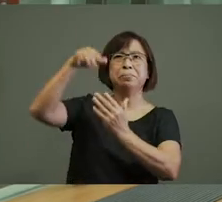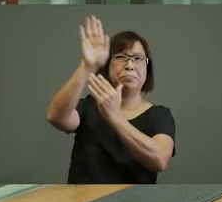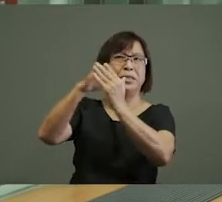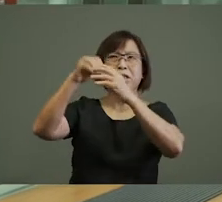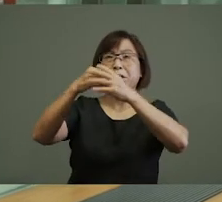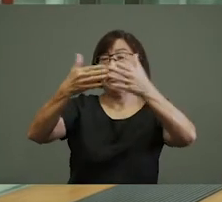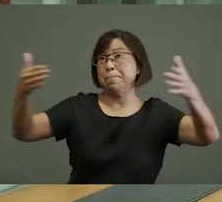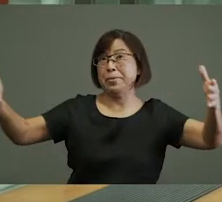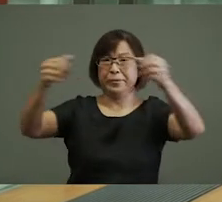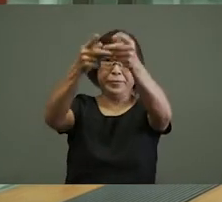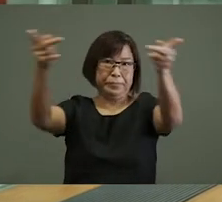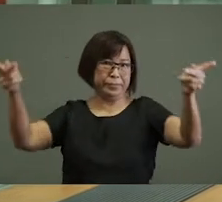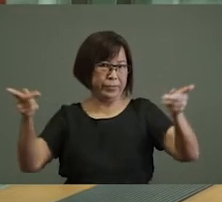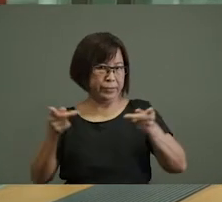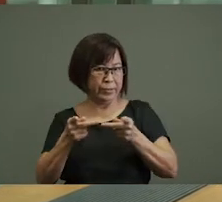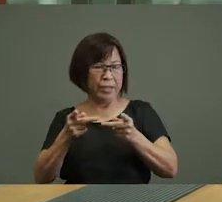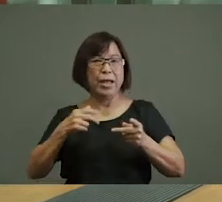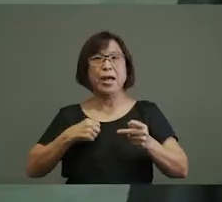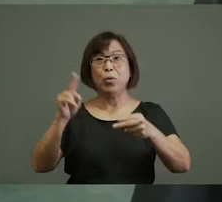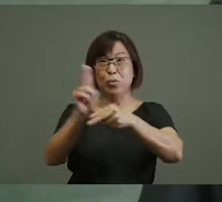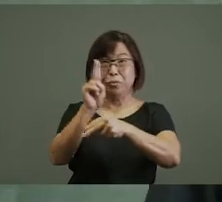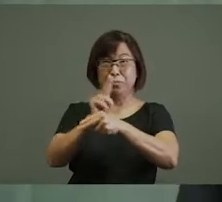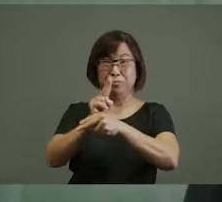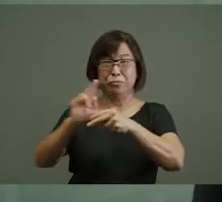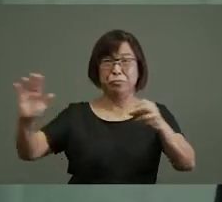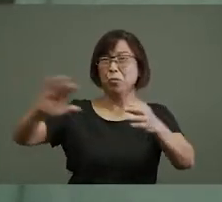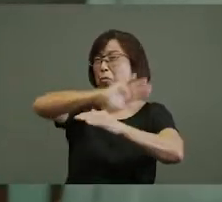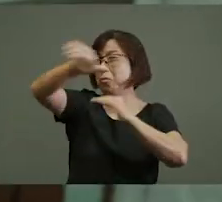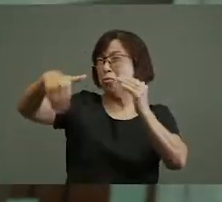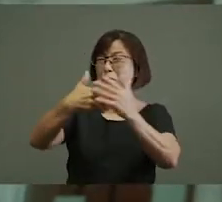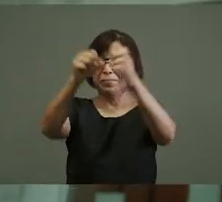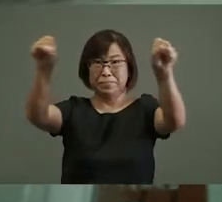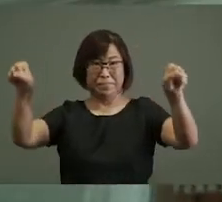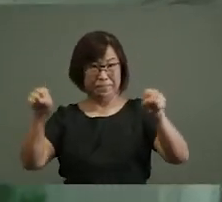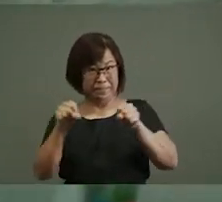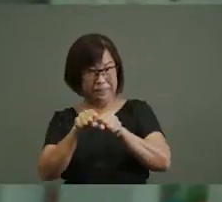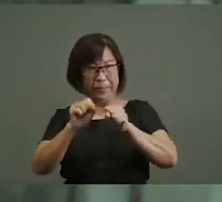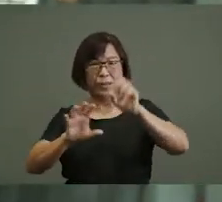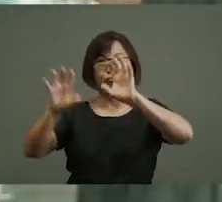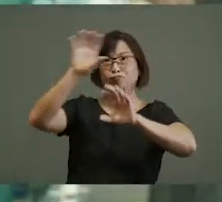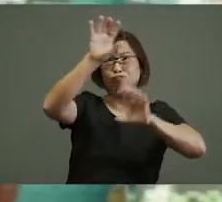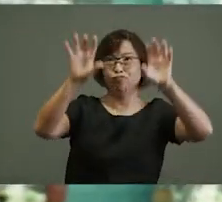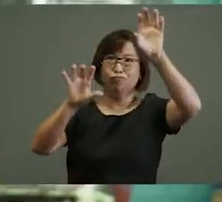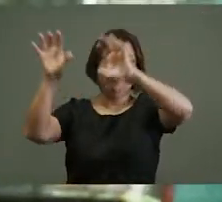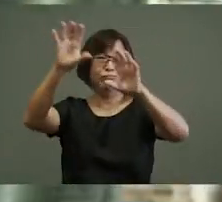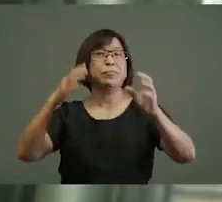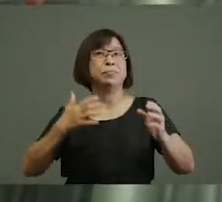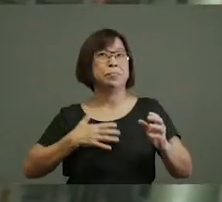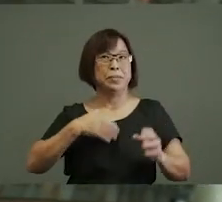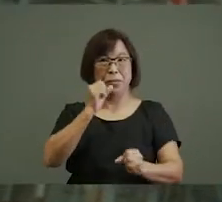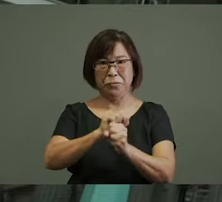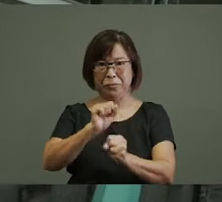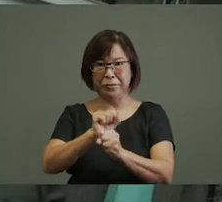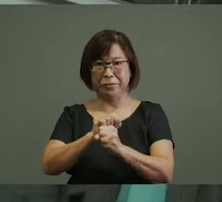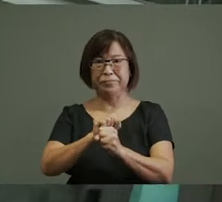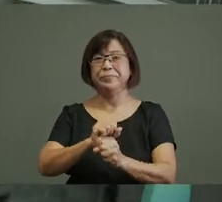really treating the whole space as my canvas and arranging the composition in relation to a three-dimensional space.